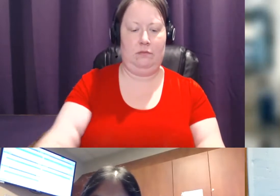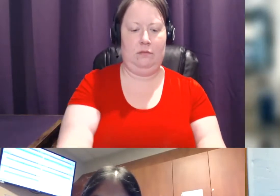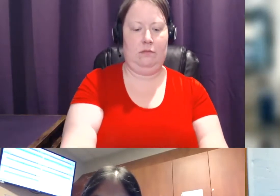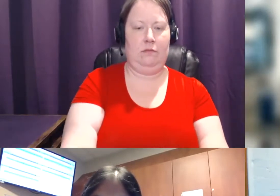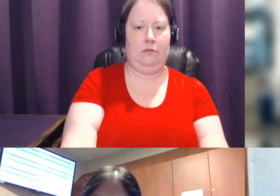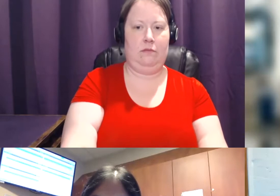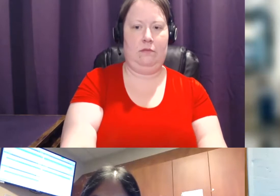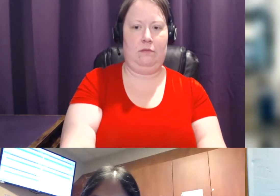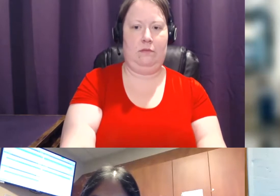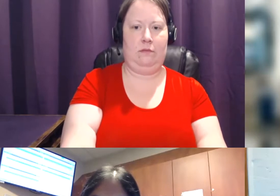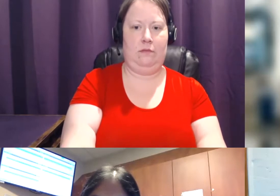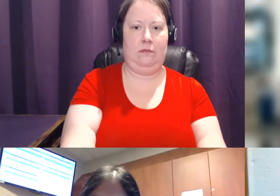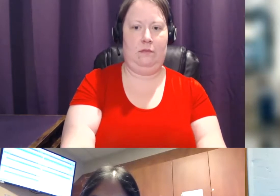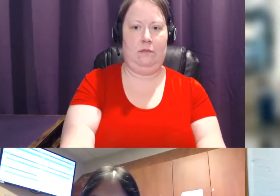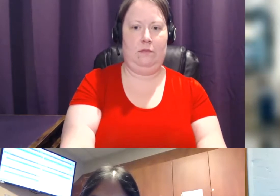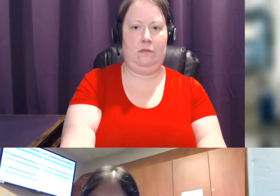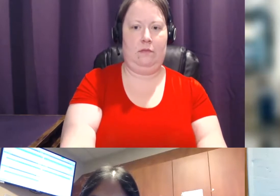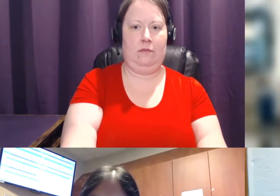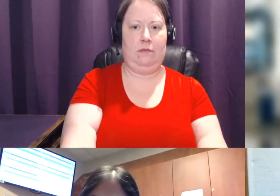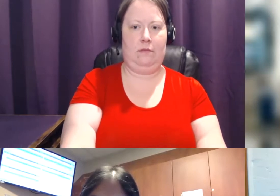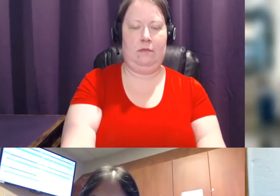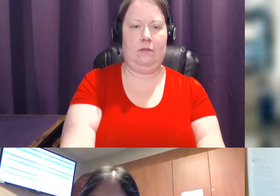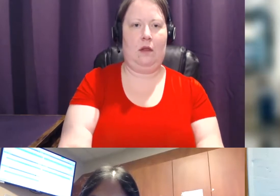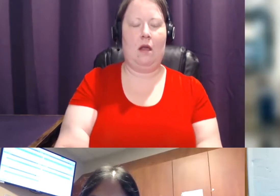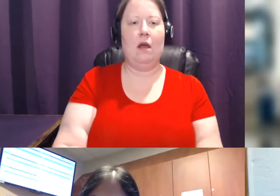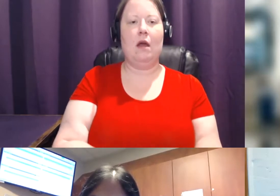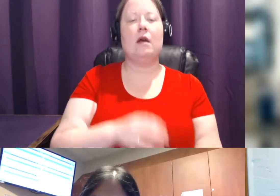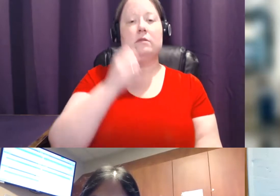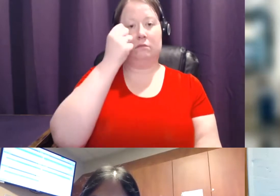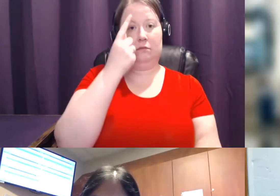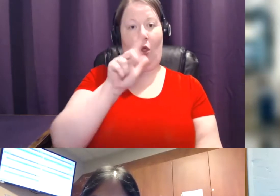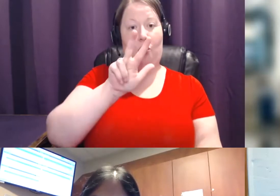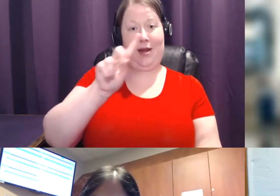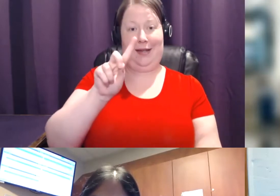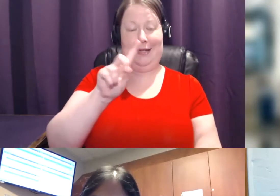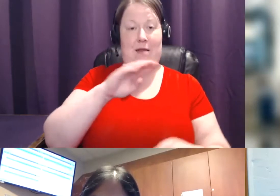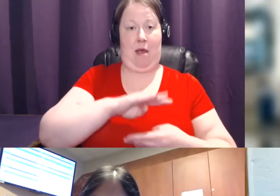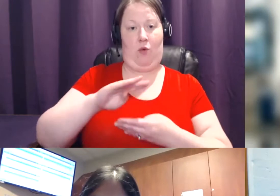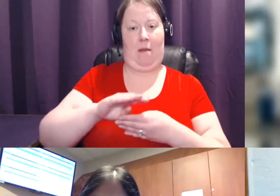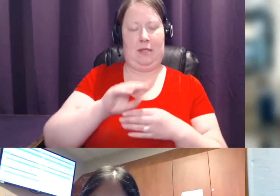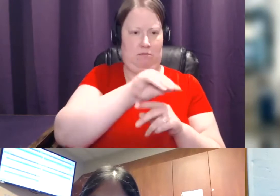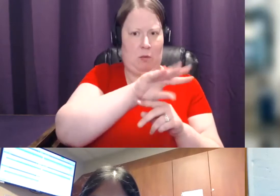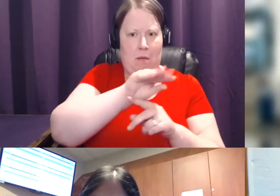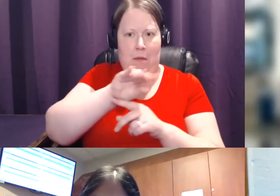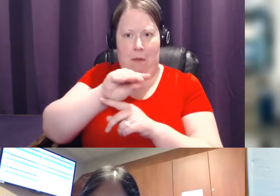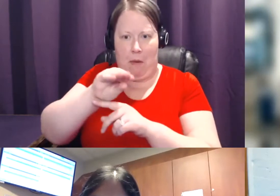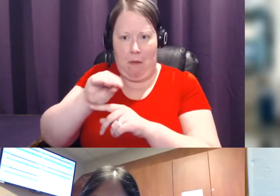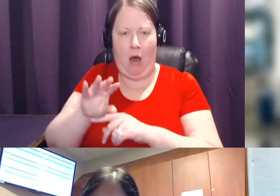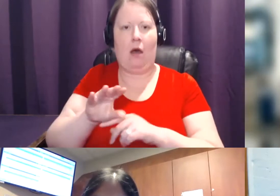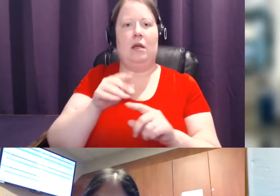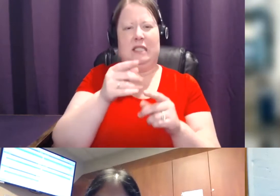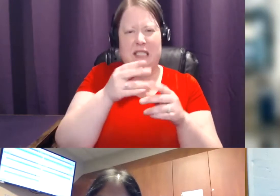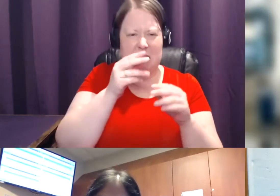So 3D mammograms take multiple images of the breast and image of the breast in small sections so that